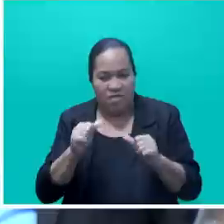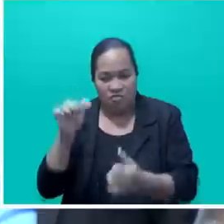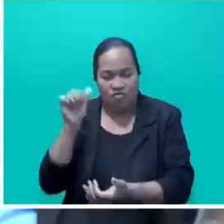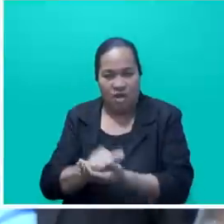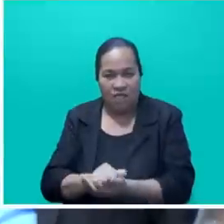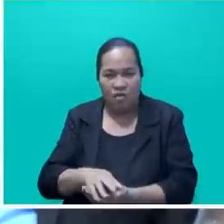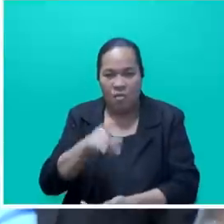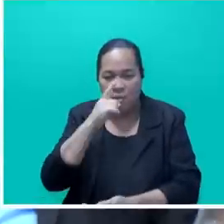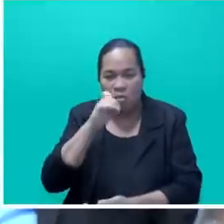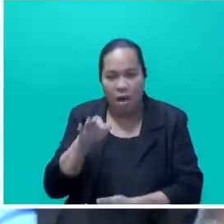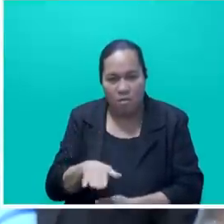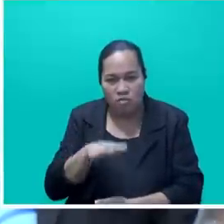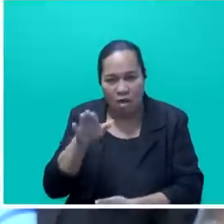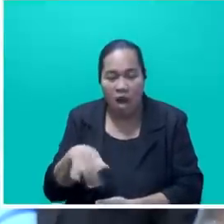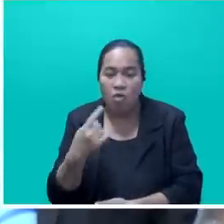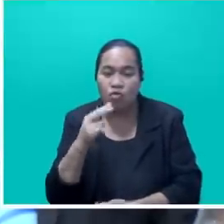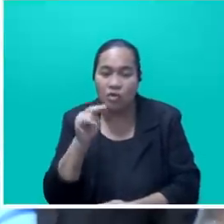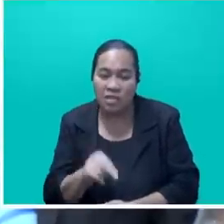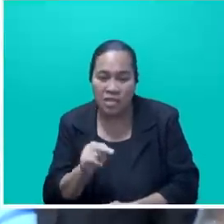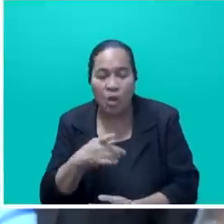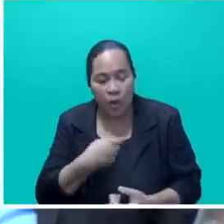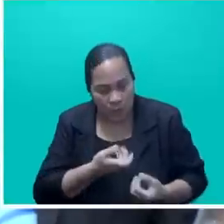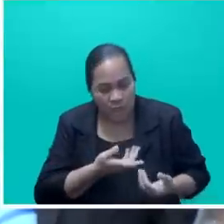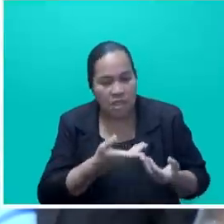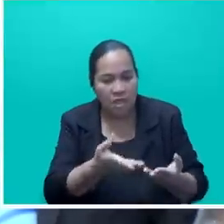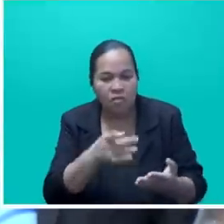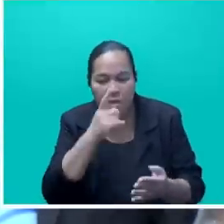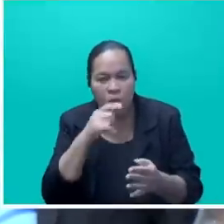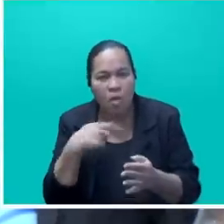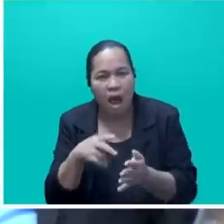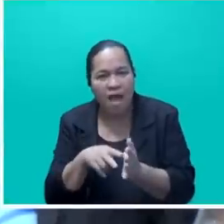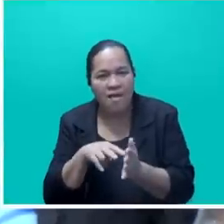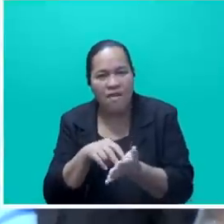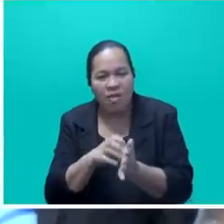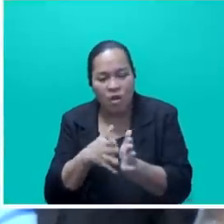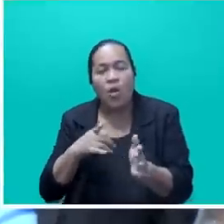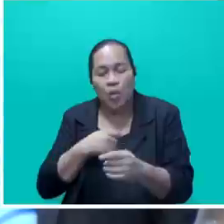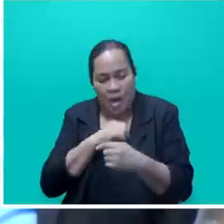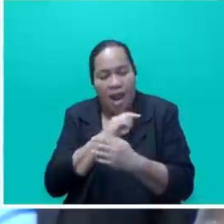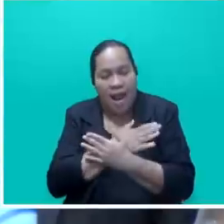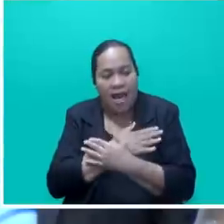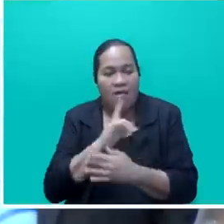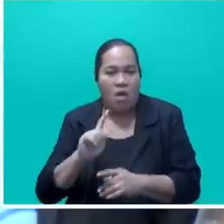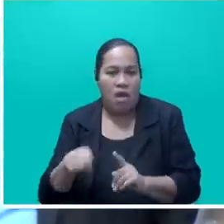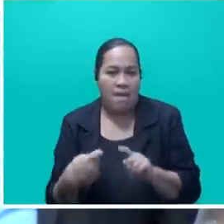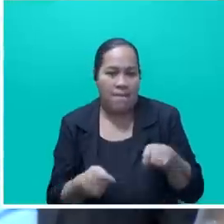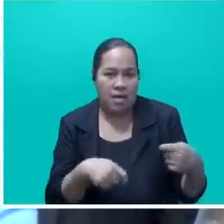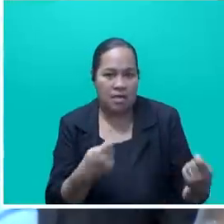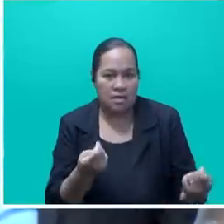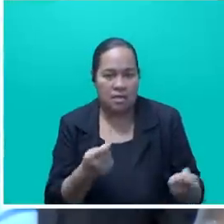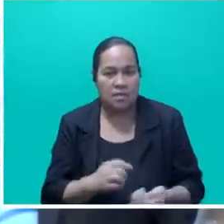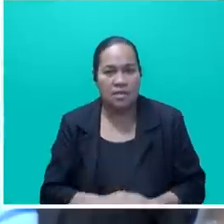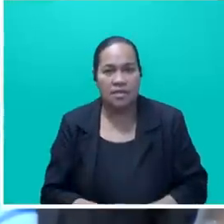needy and give unconditionally to the vulnerable. We will love our neighbors. Mr. Speaker, Sir,